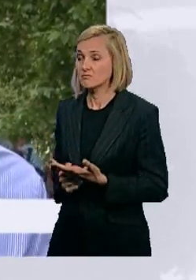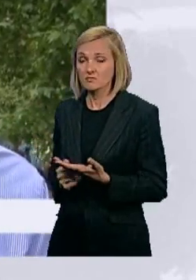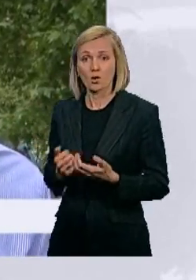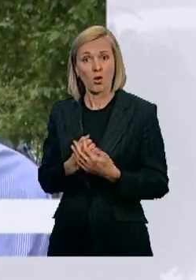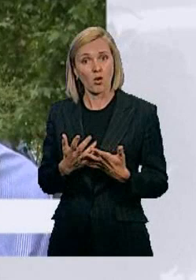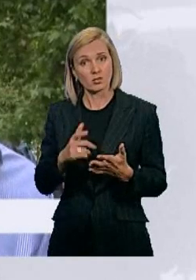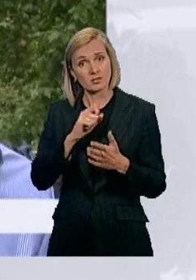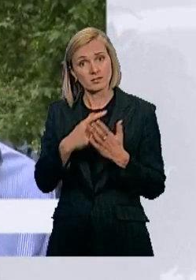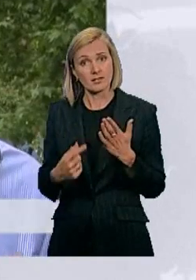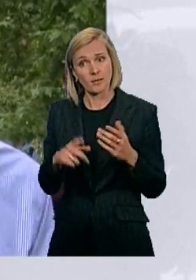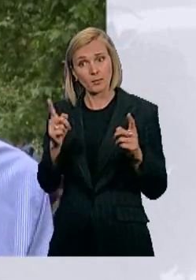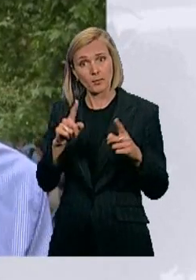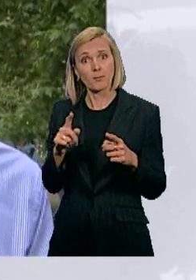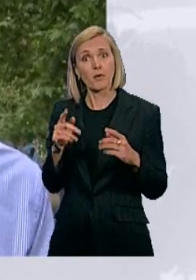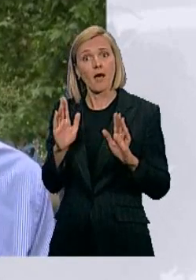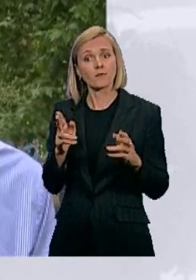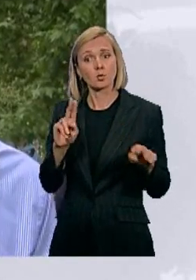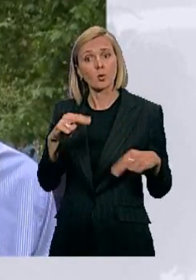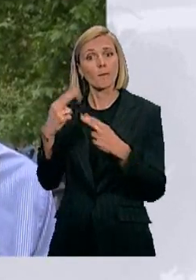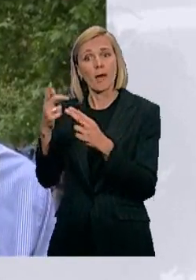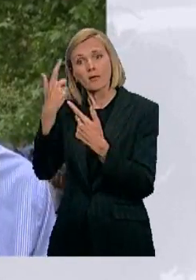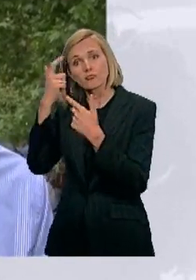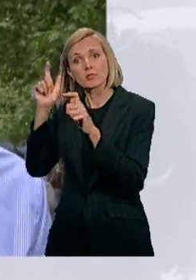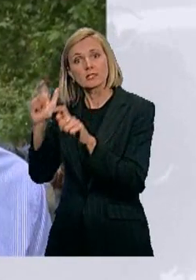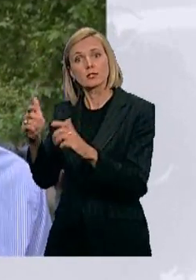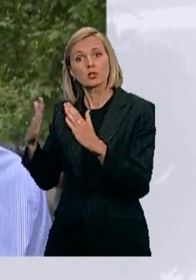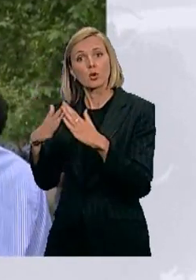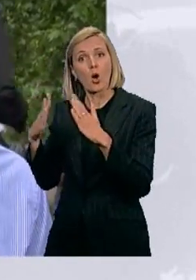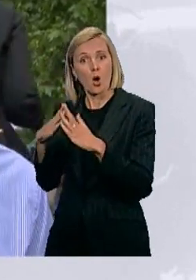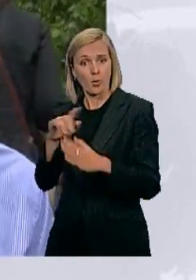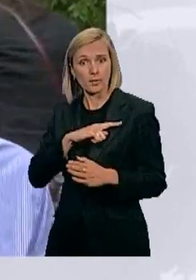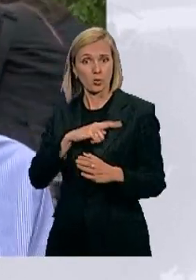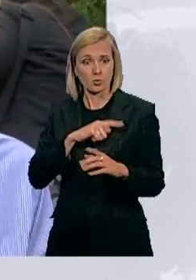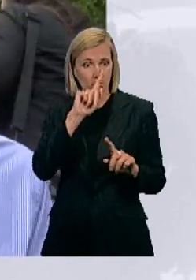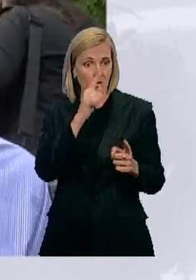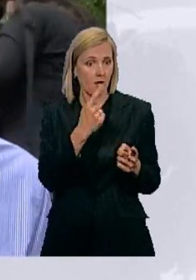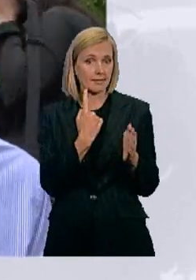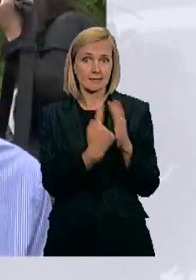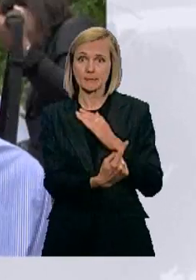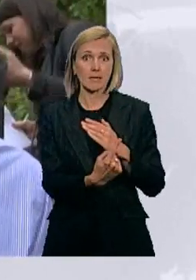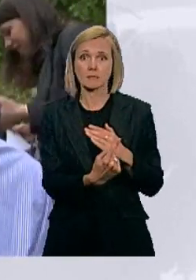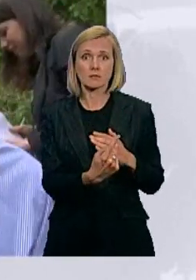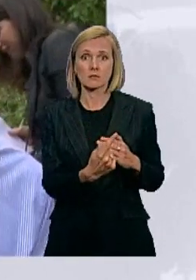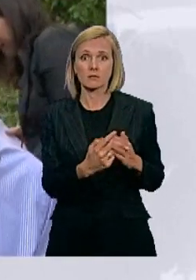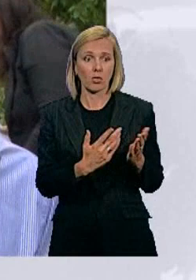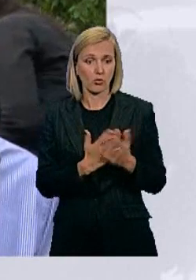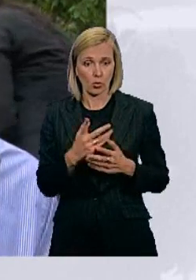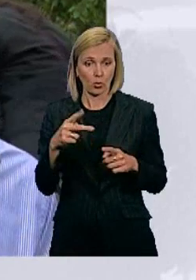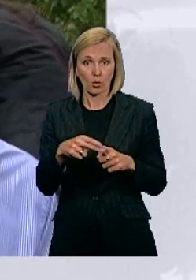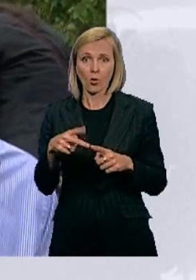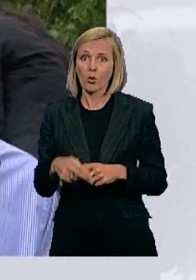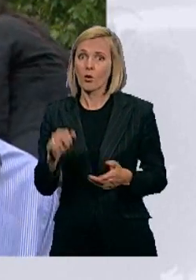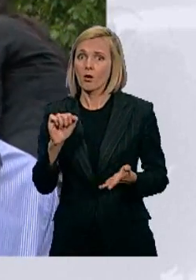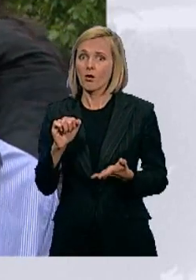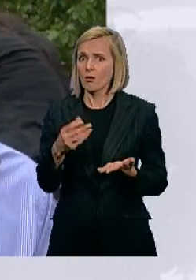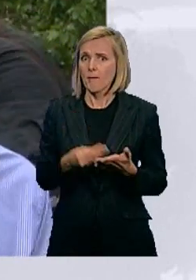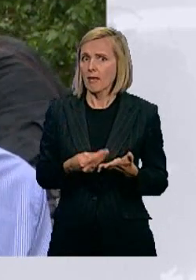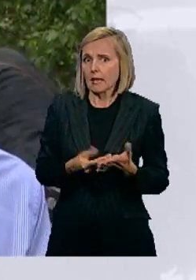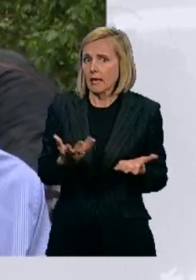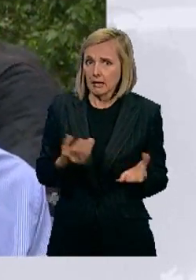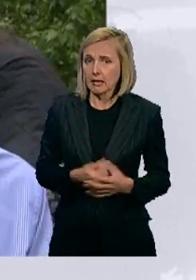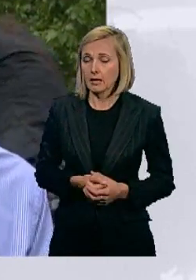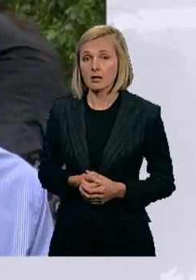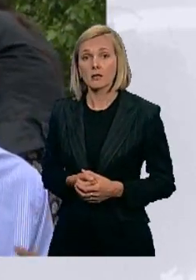in institutional care there are people who are losing their independence and their everyday life is being hinted we've also heard